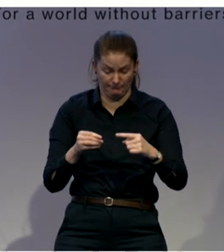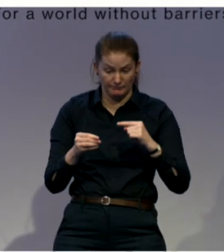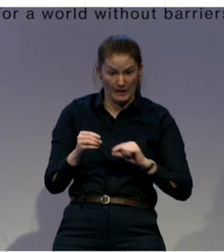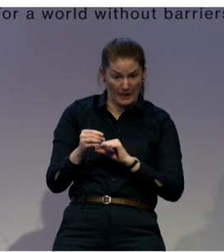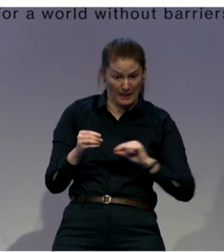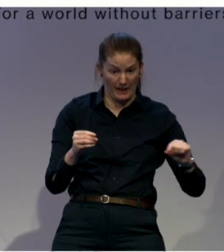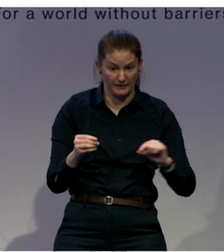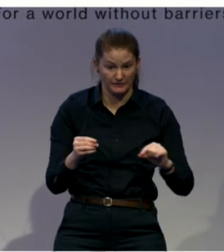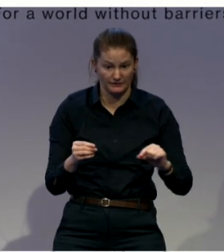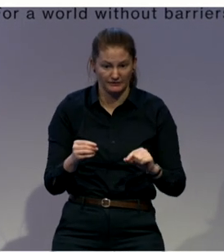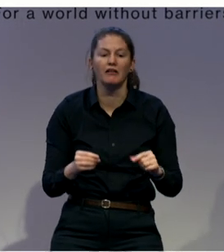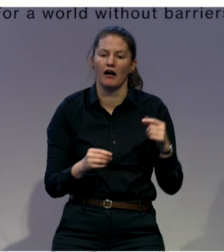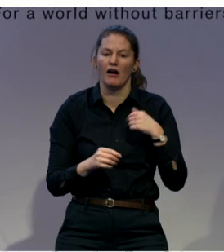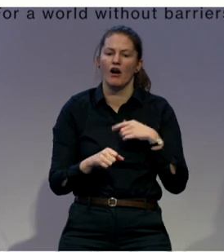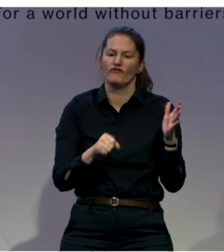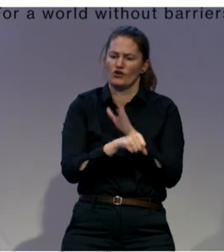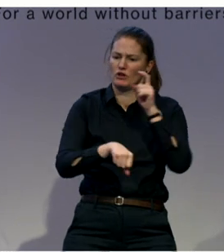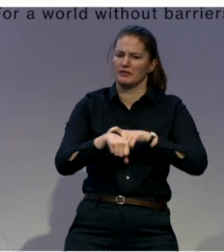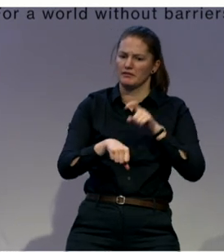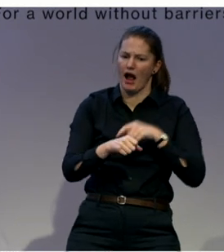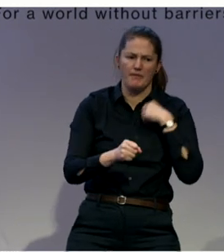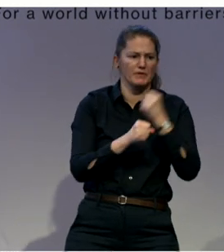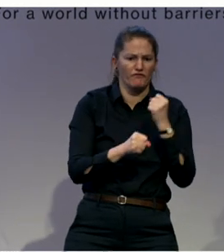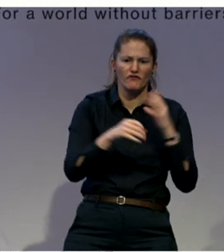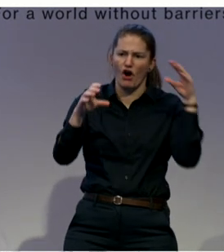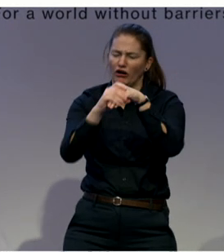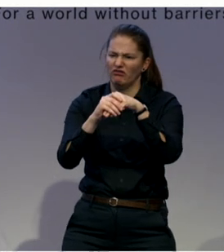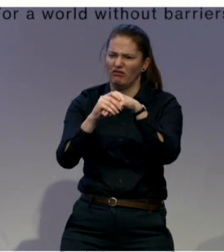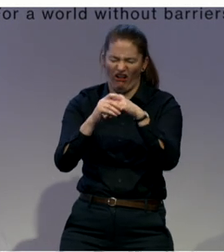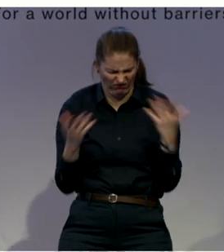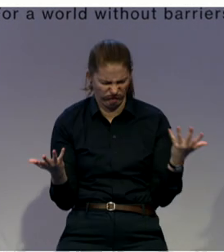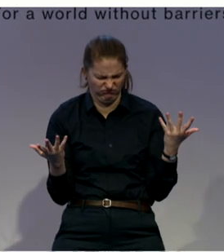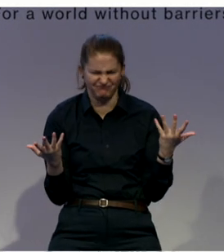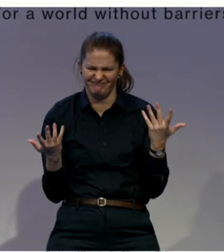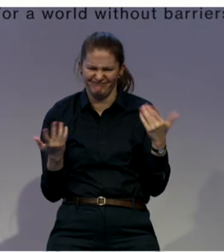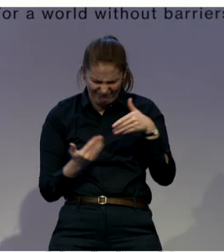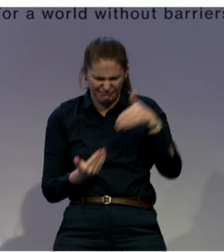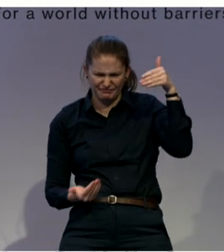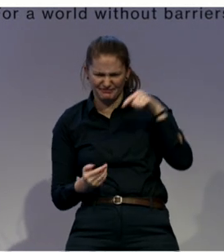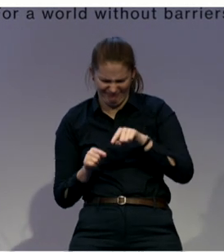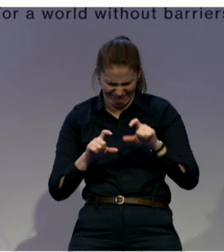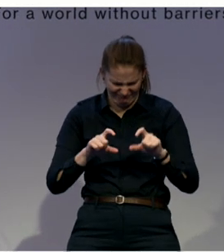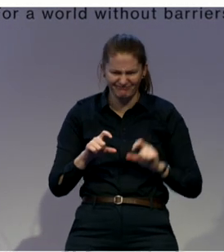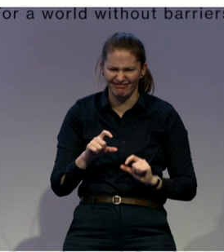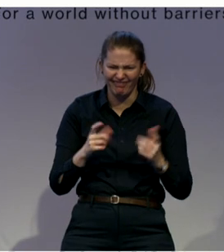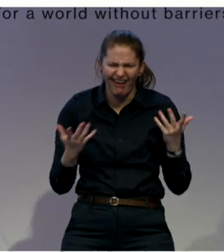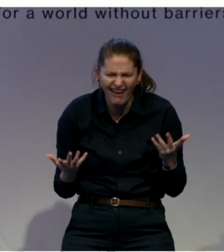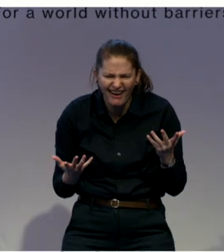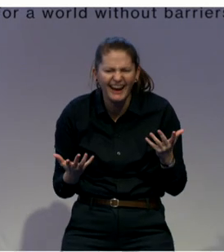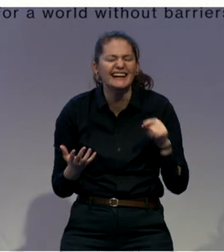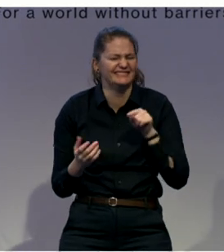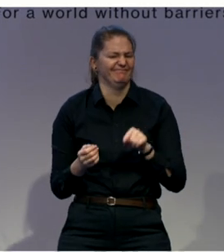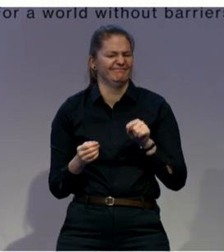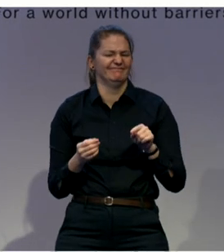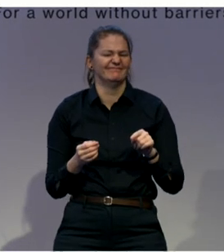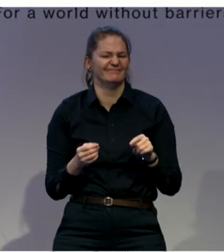heard today, legal capacity is not a given. And disabled people still don't have equal rights to services, equal access